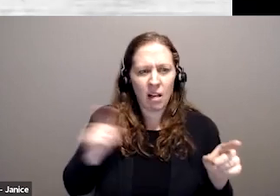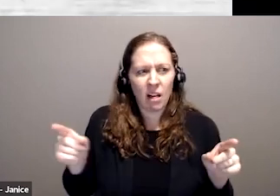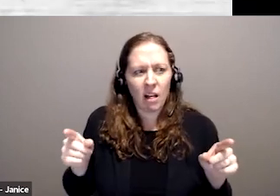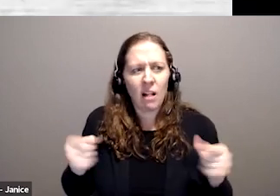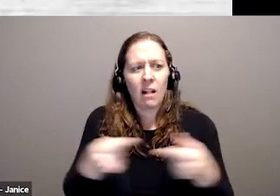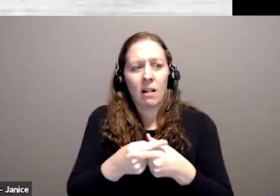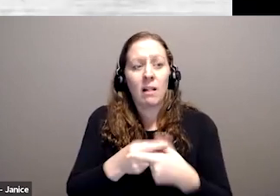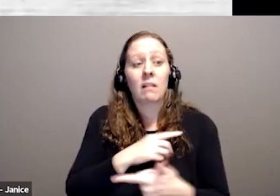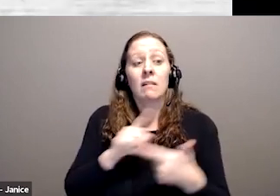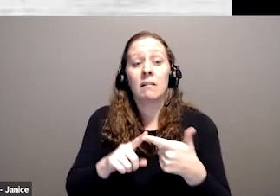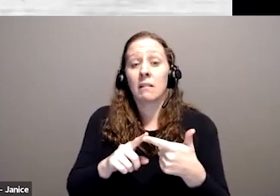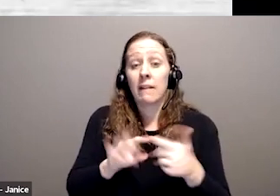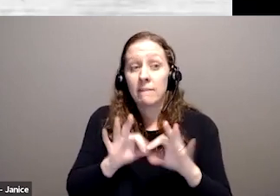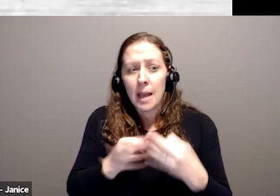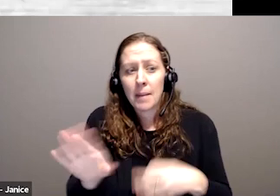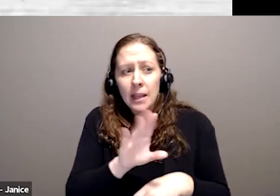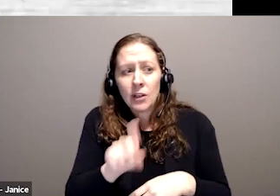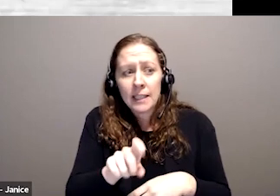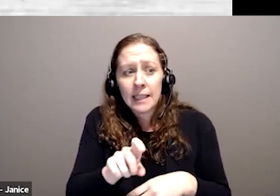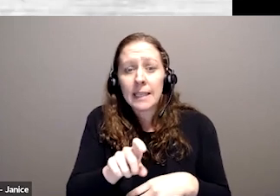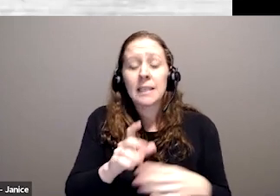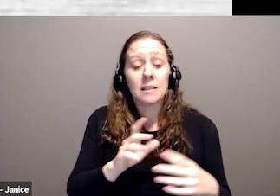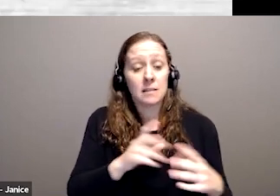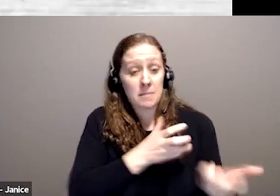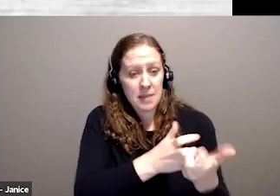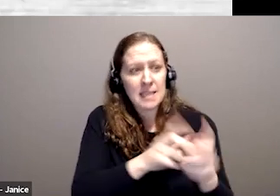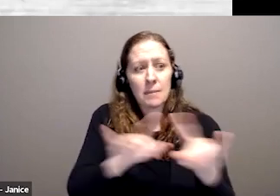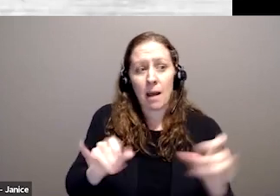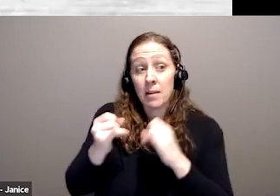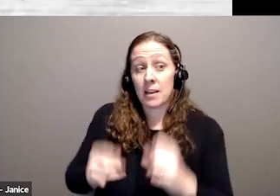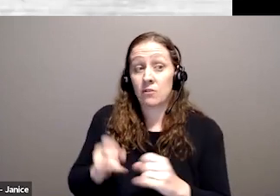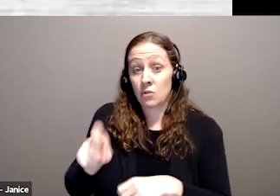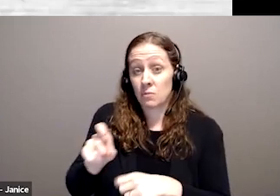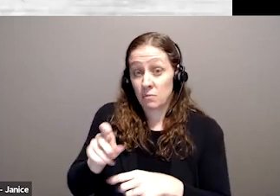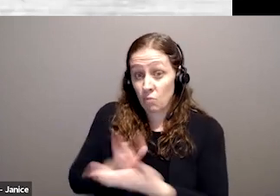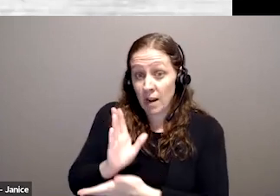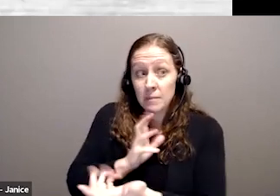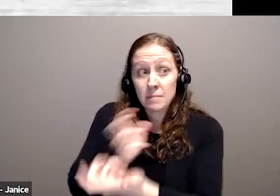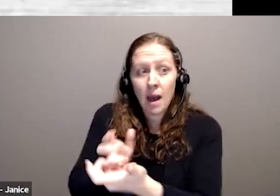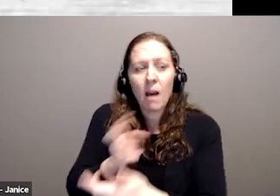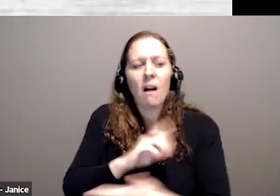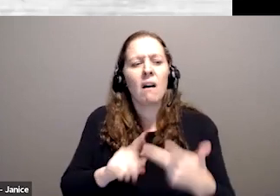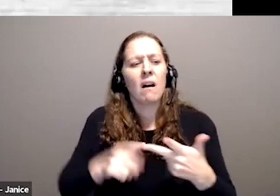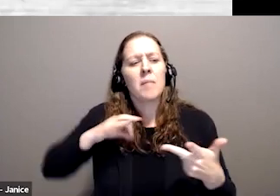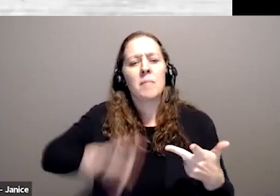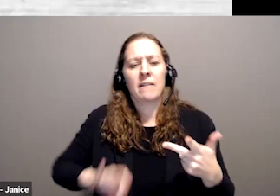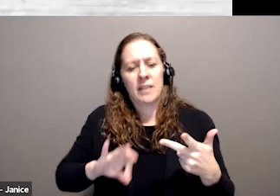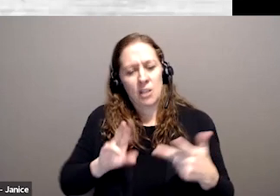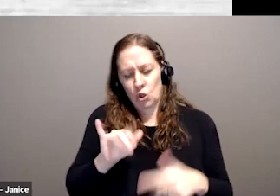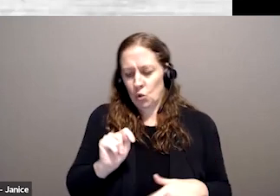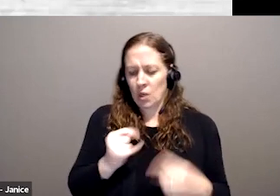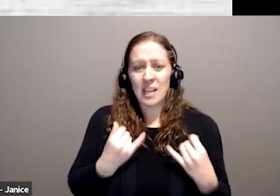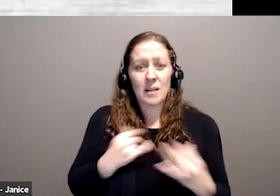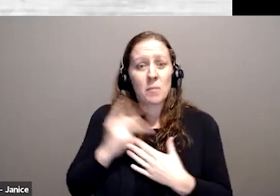focuses on meeting family needs and enhancing individual rights, as well as the different definitions of the benefit unit in existing